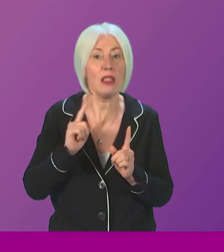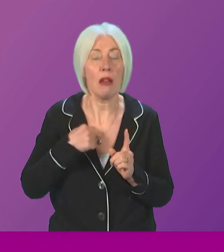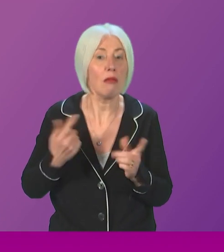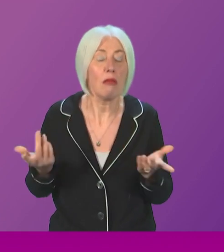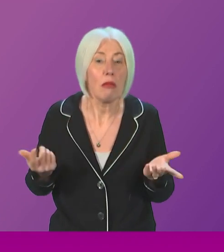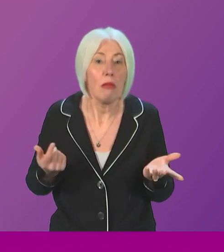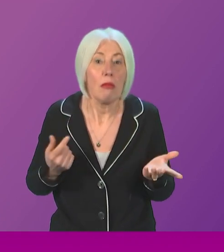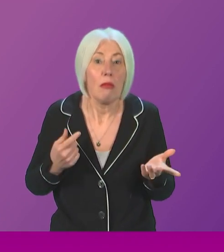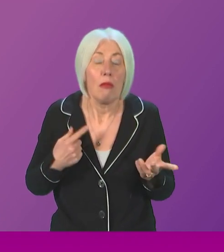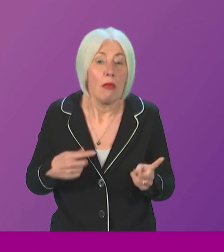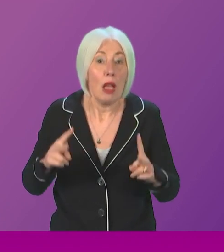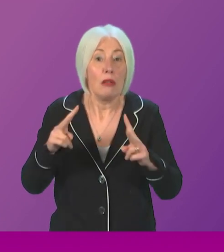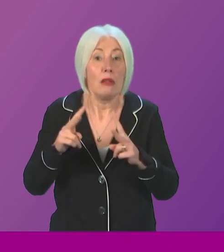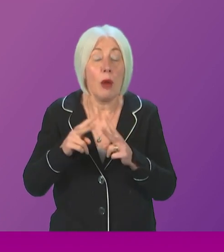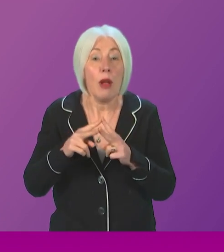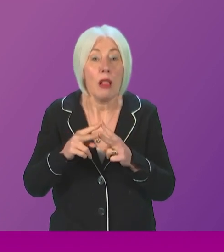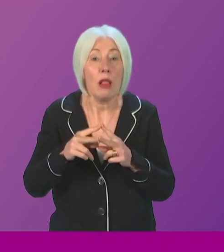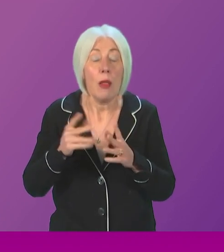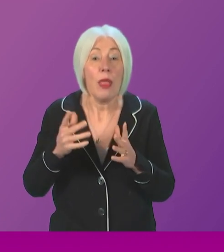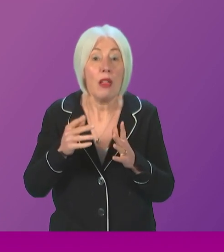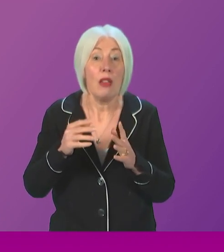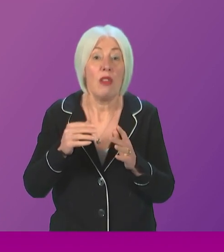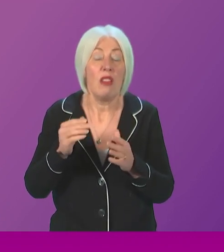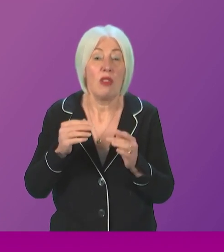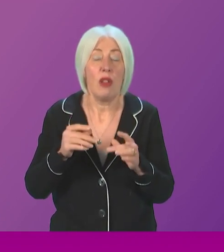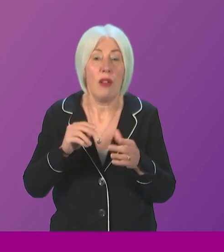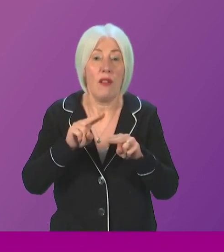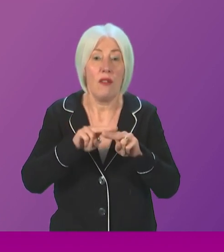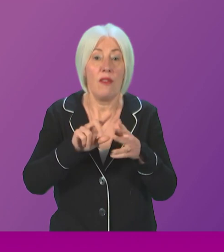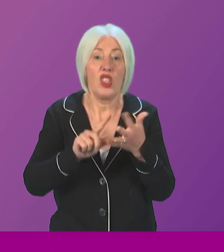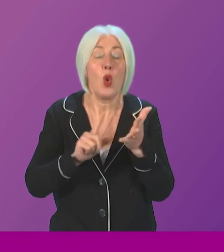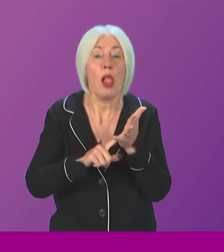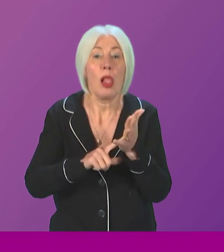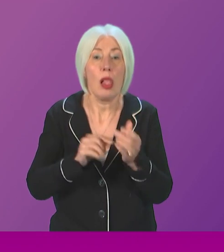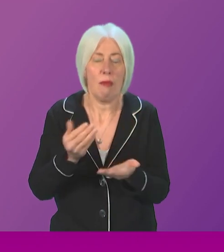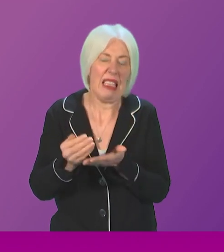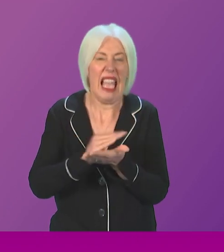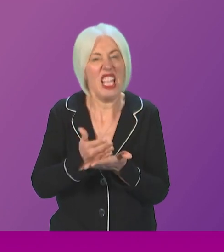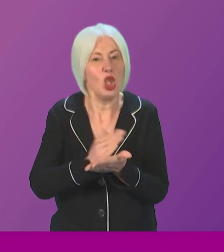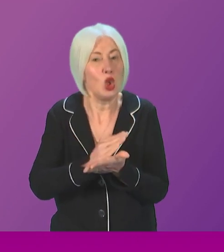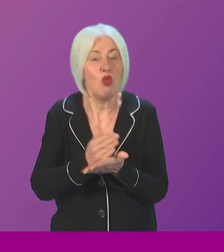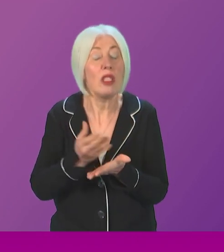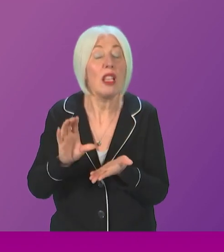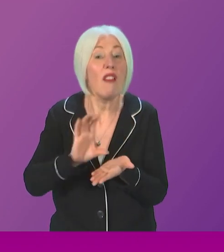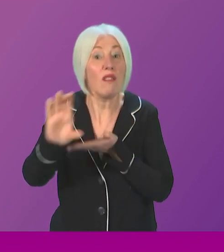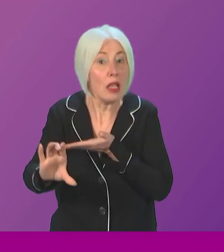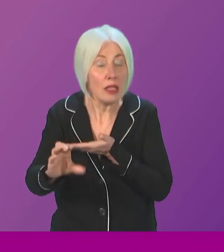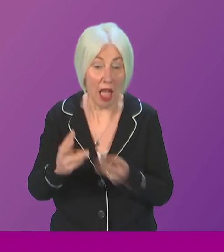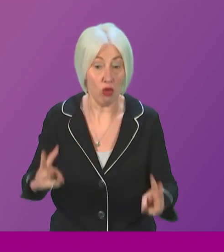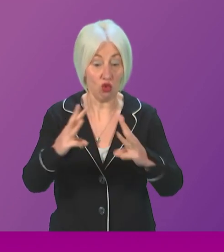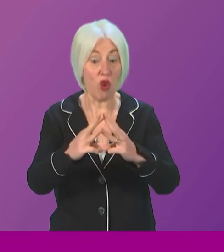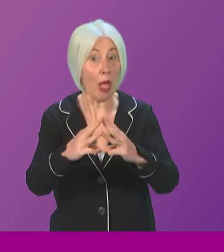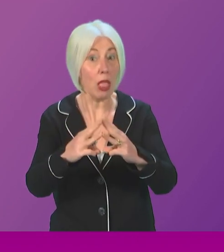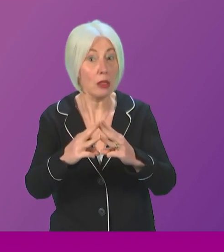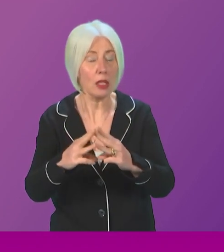double the fuel and security fund. I made sure we tripled the fuel and security fund. Now, I know Douglas Ross won't want to talk about that, because, of course,